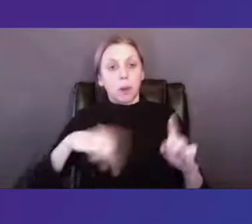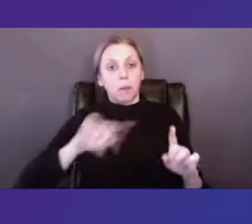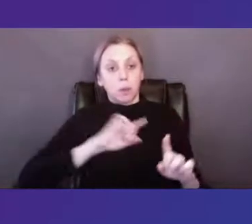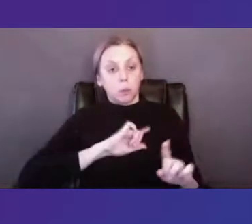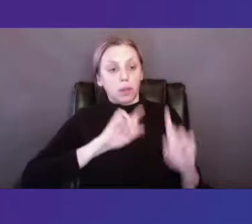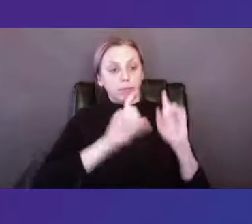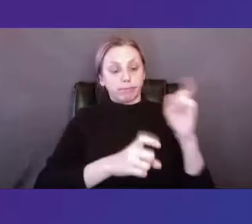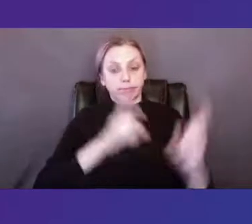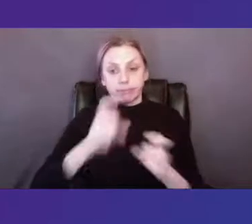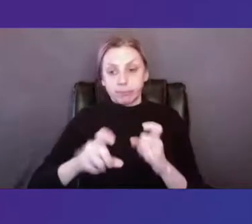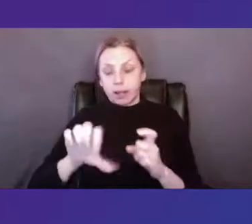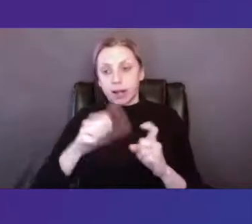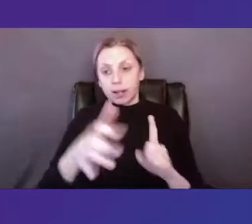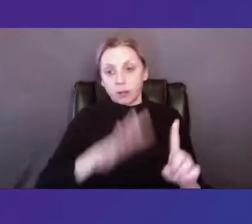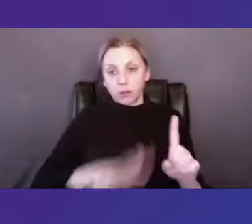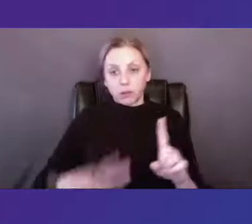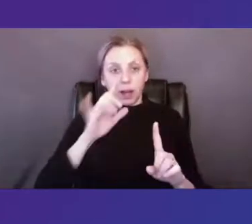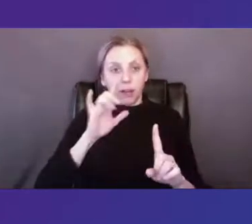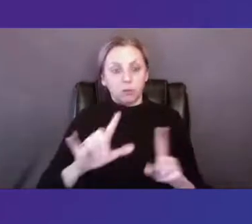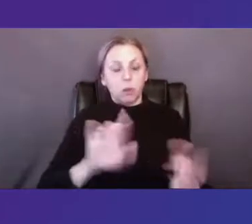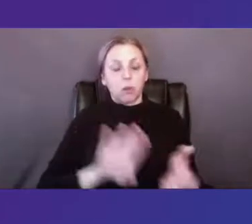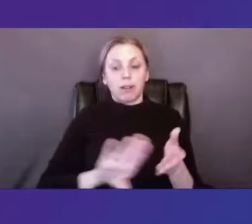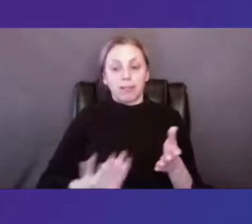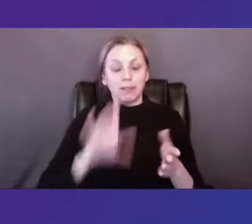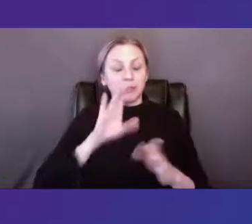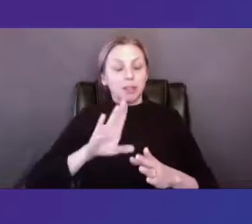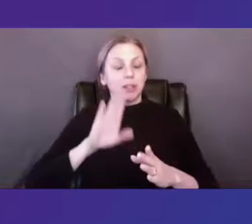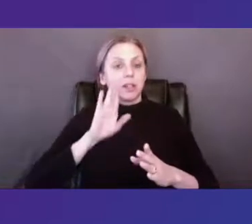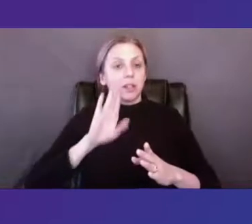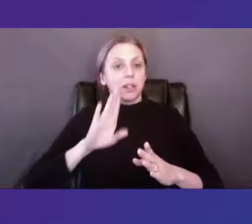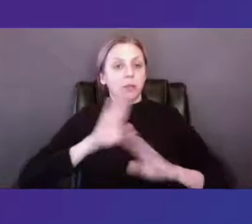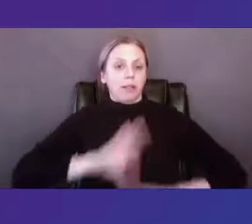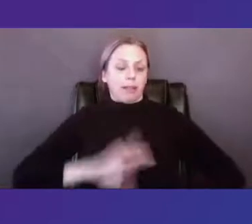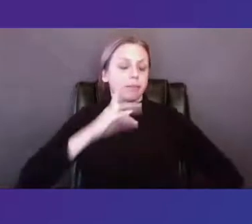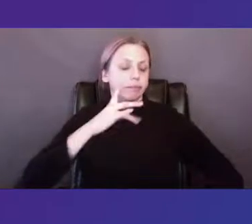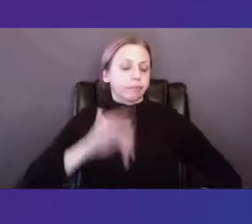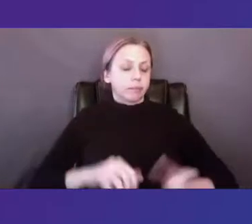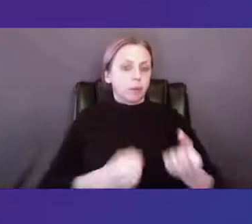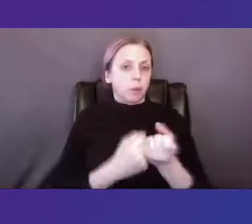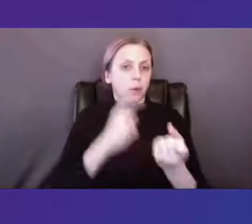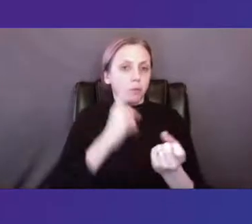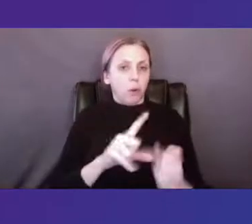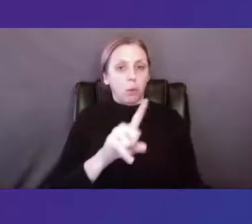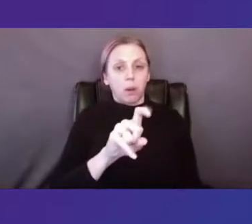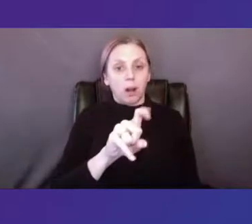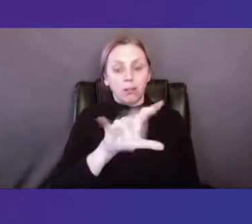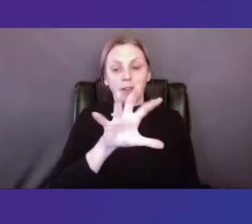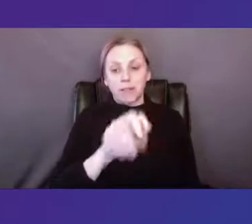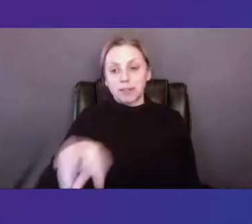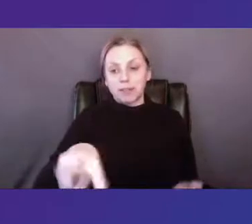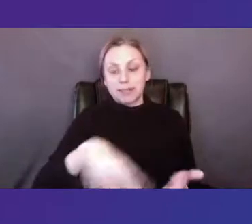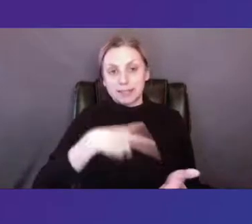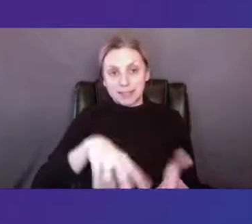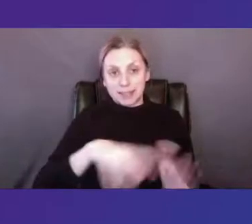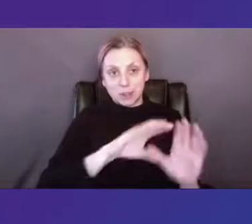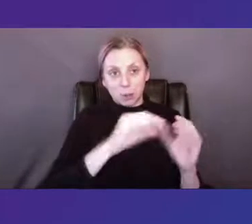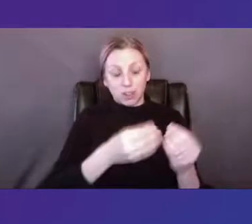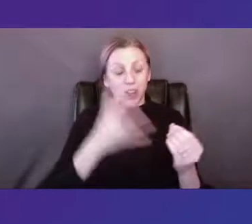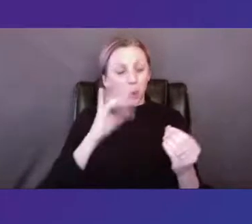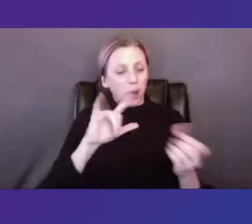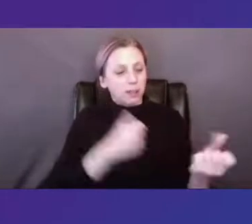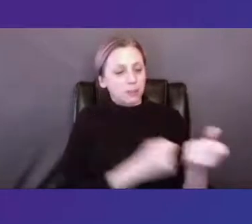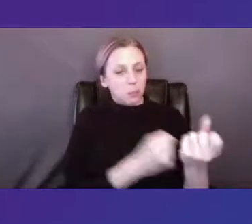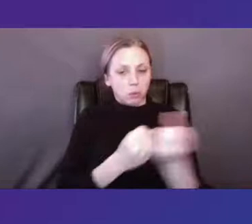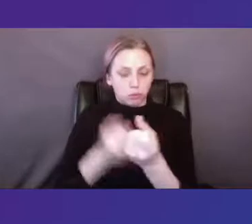another round of relief support to 150 dance making organizations to support their reopening efforts